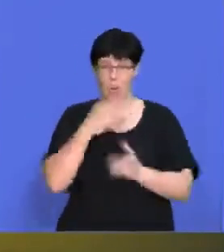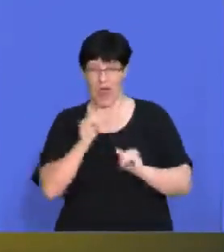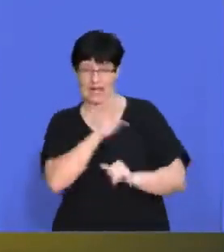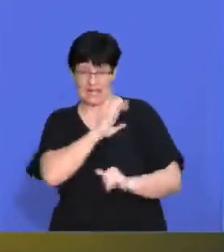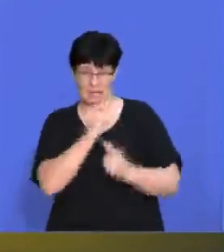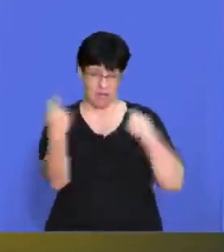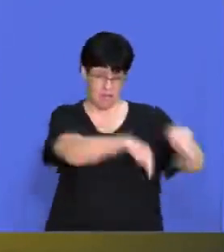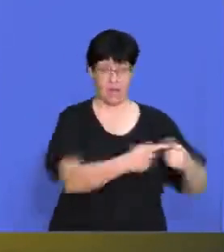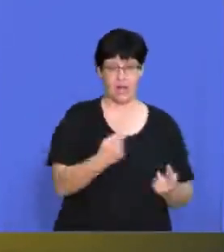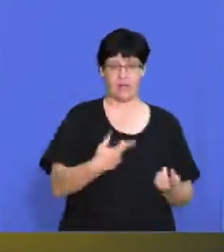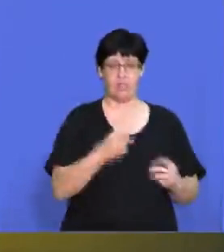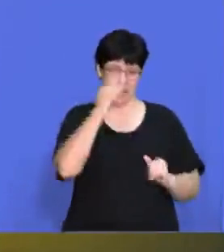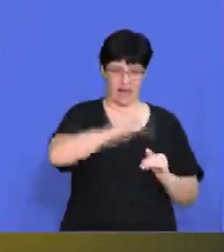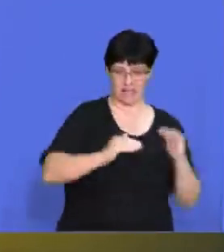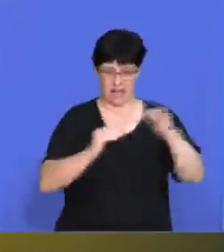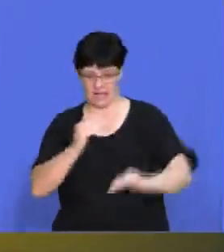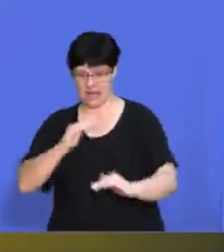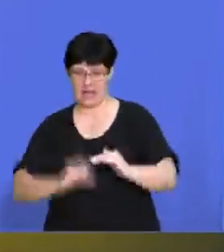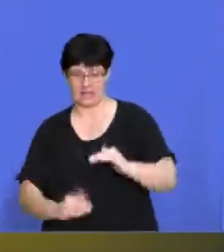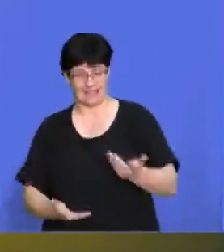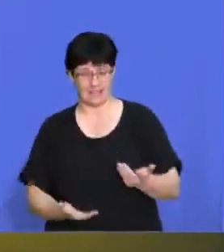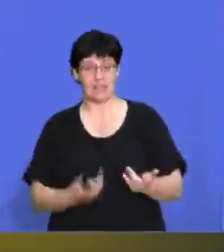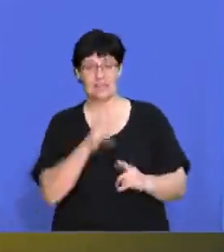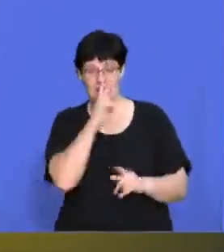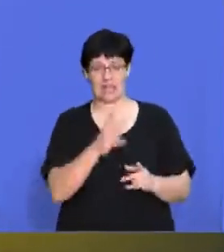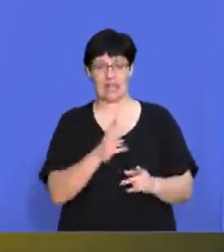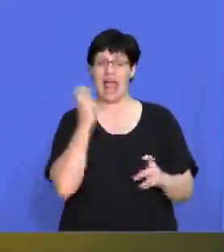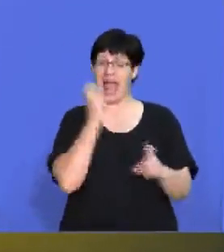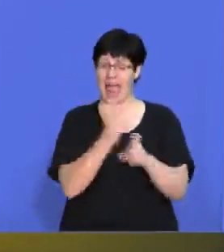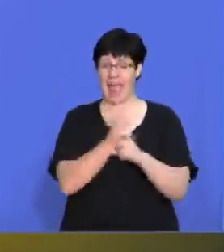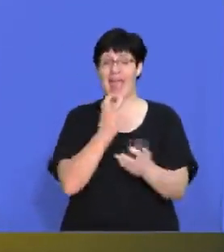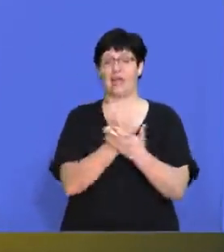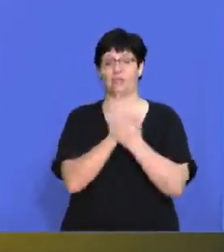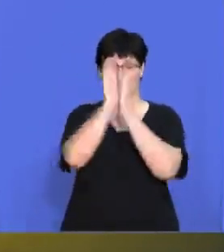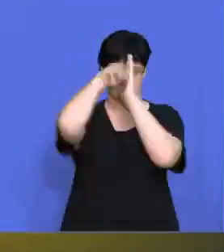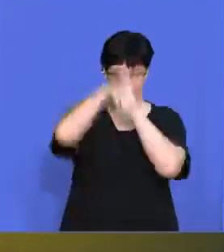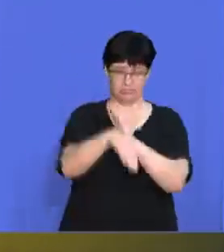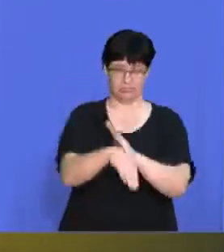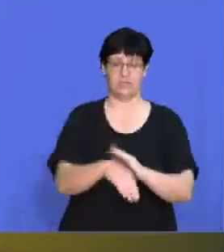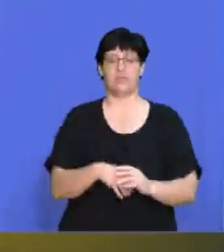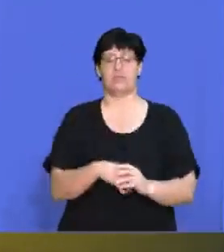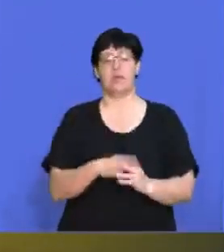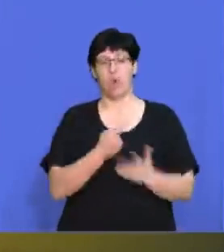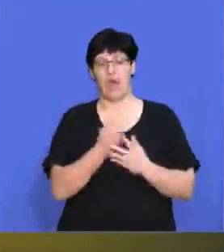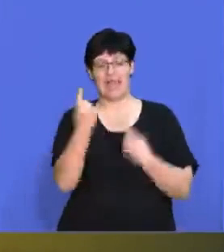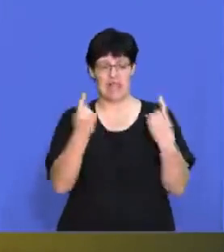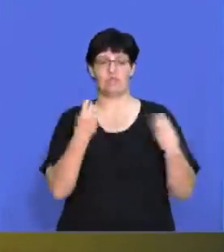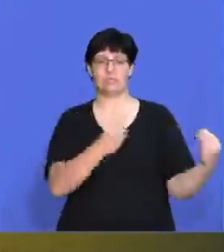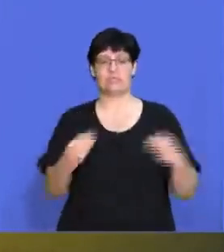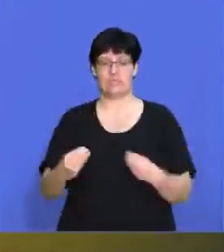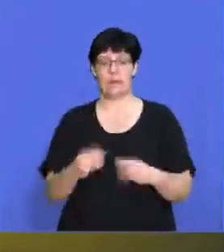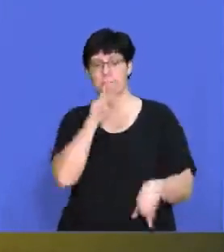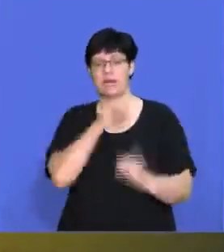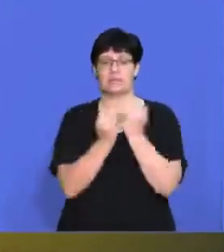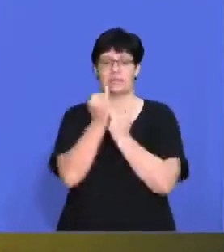consumers. And we especially see that in a hard economic downturns where each business has to